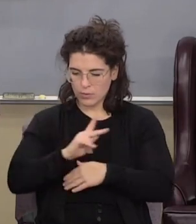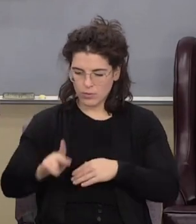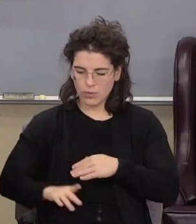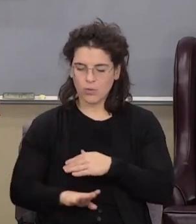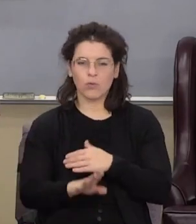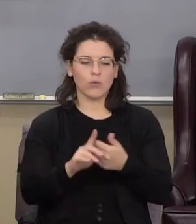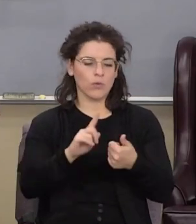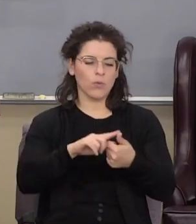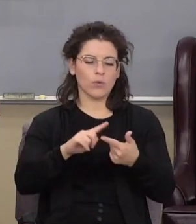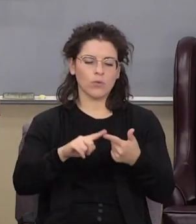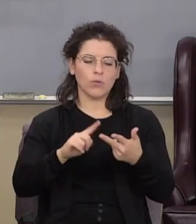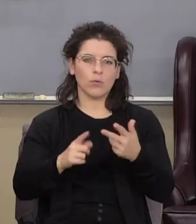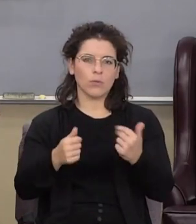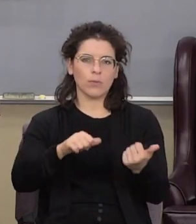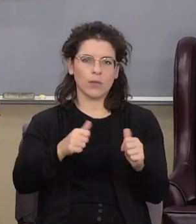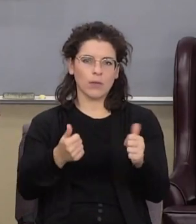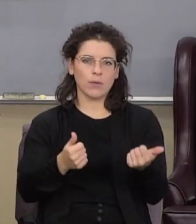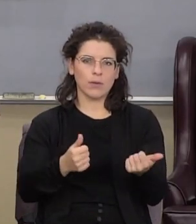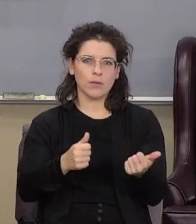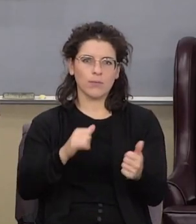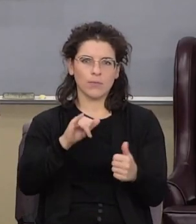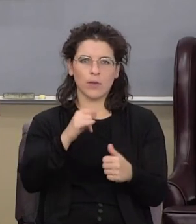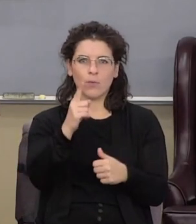baptisms in that one verse see that